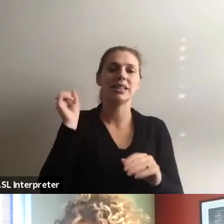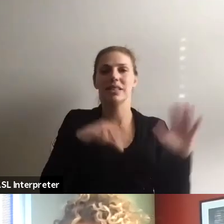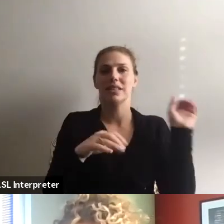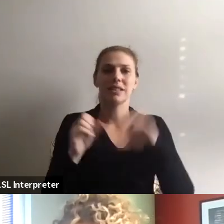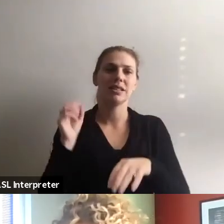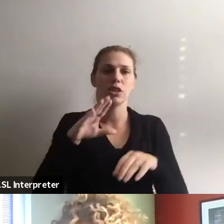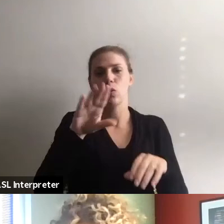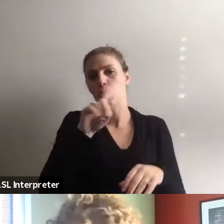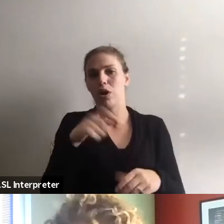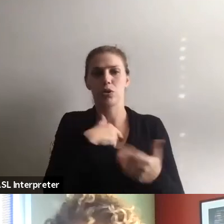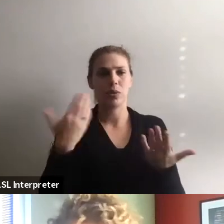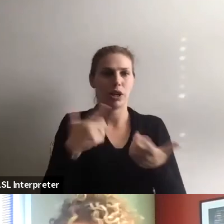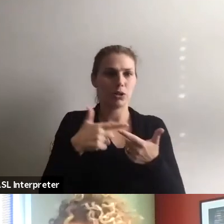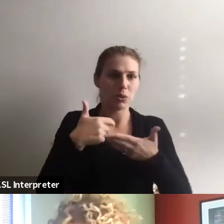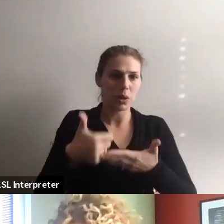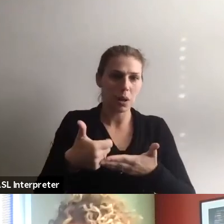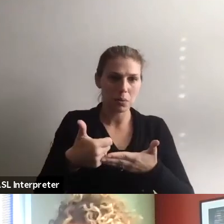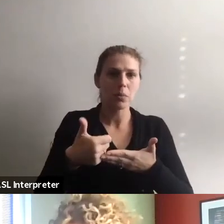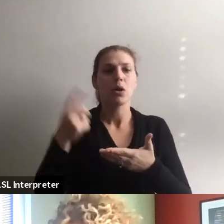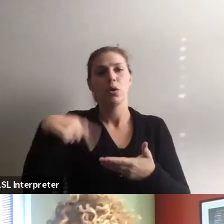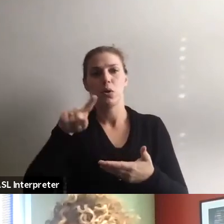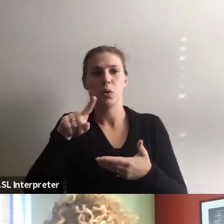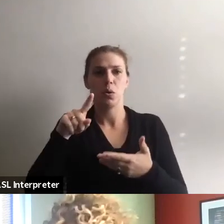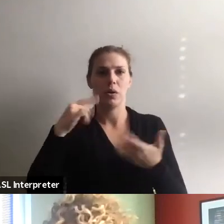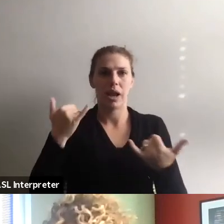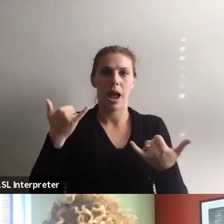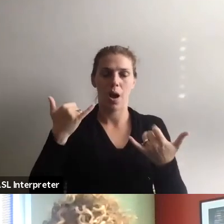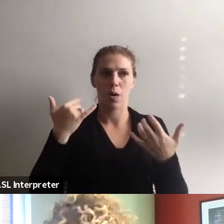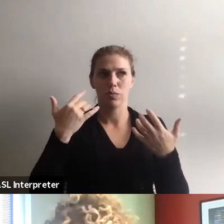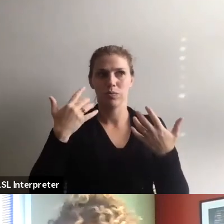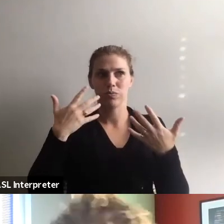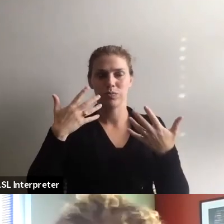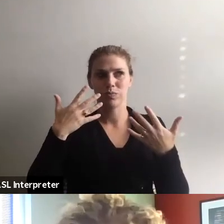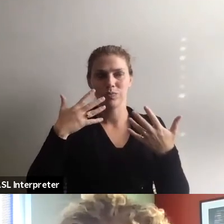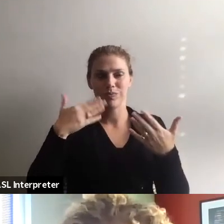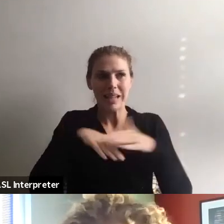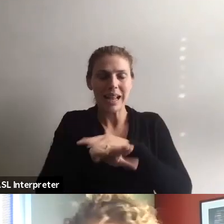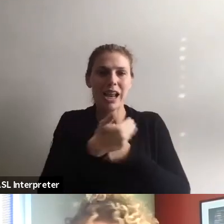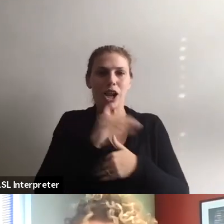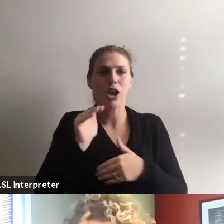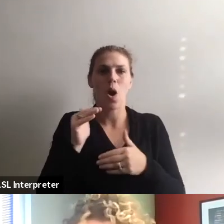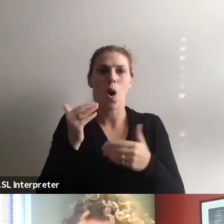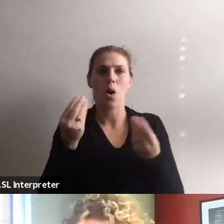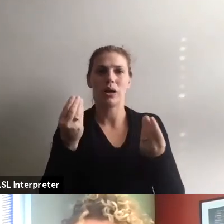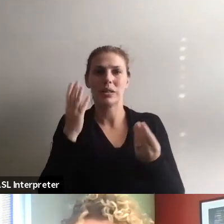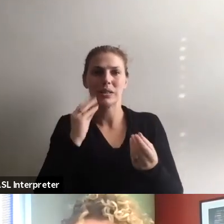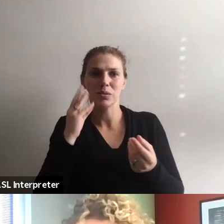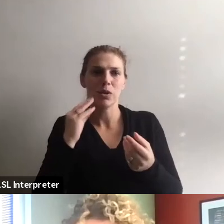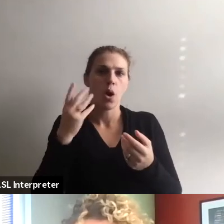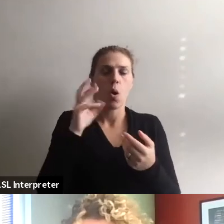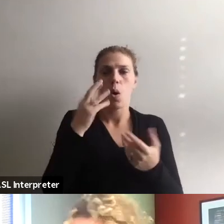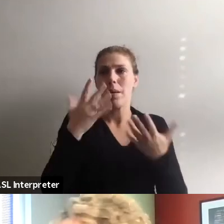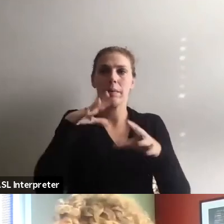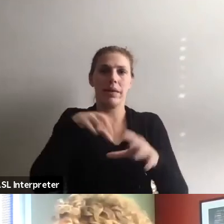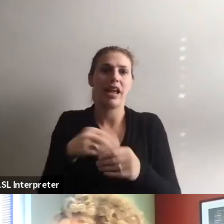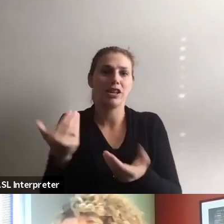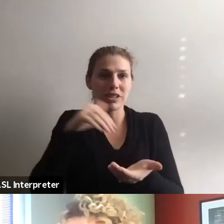We're here to help you as you forge into this territory, or maybe re-engage with it in whatever way that